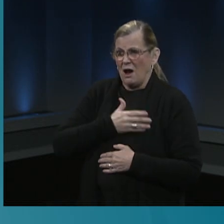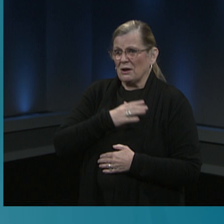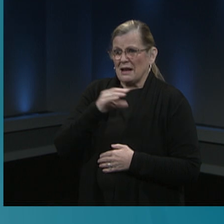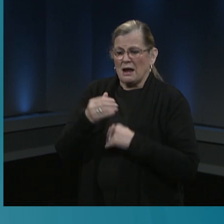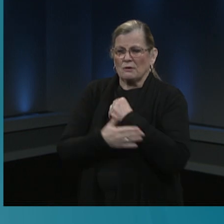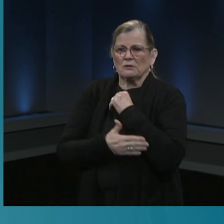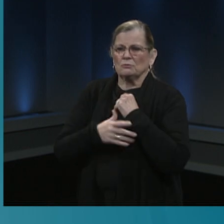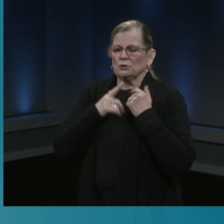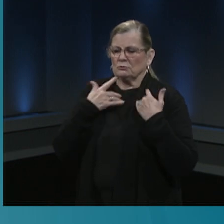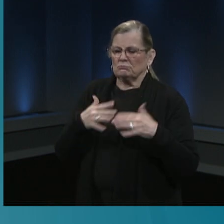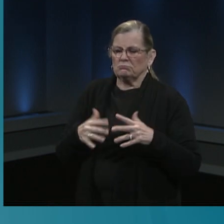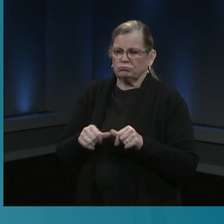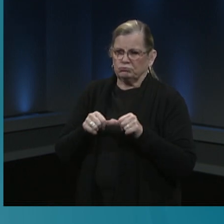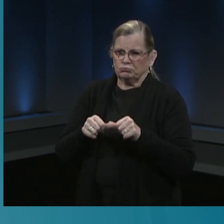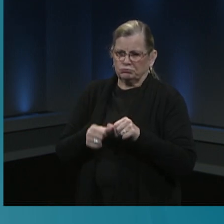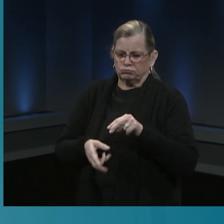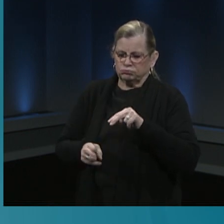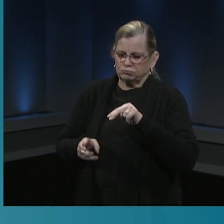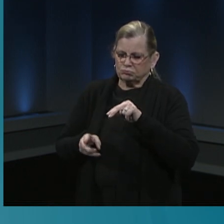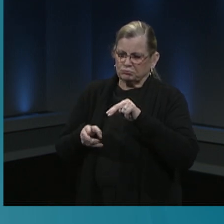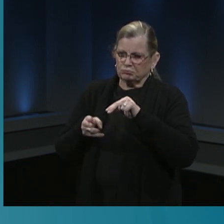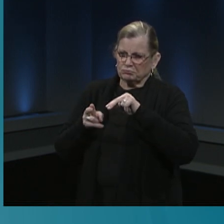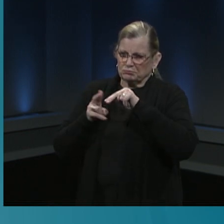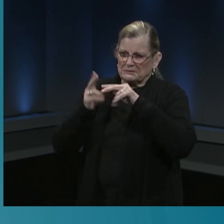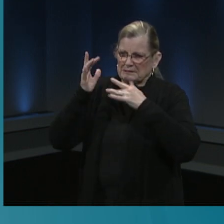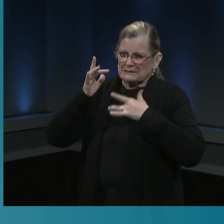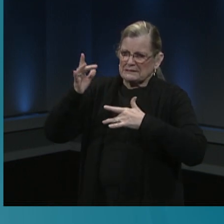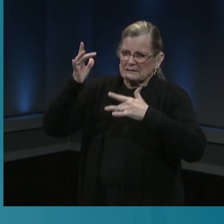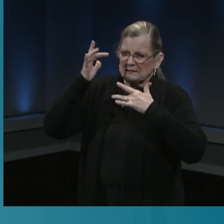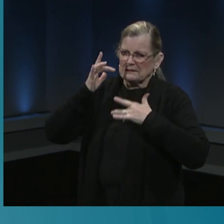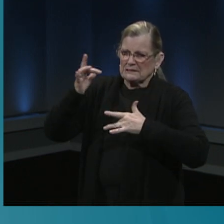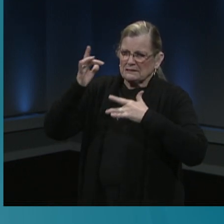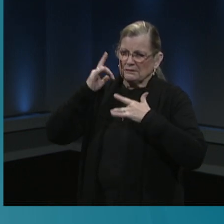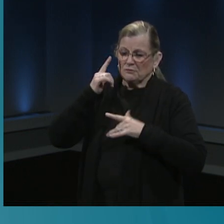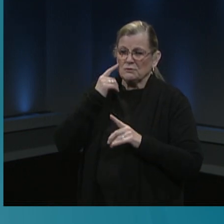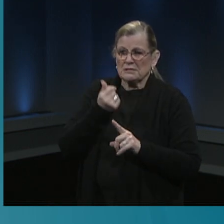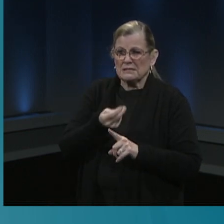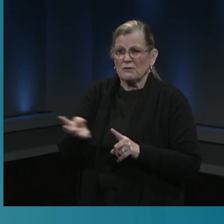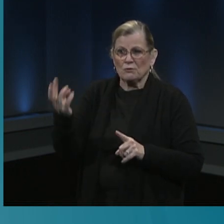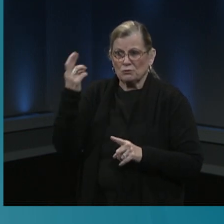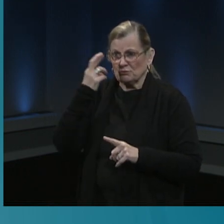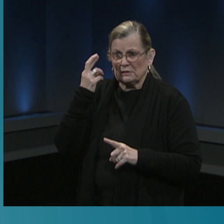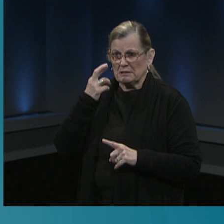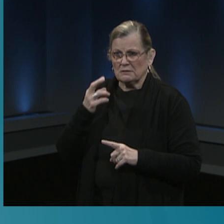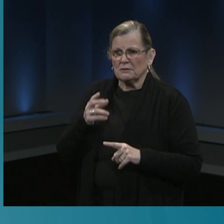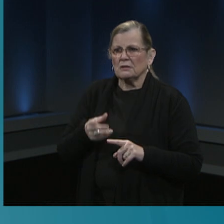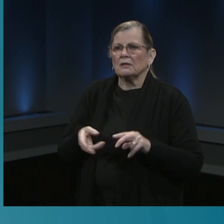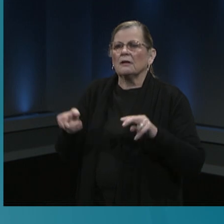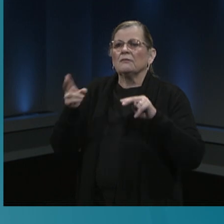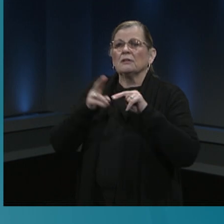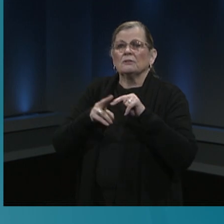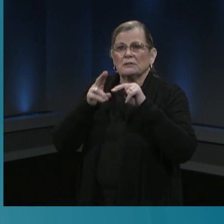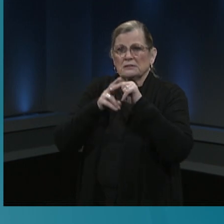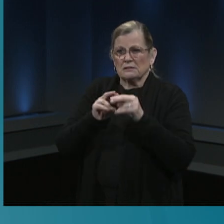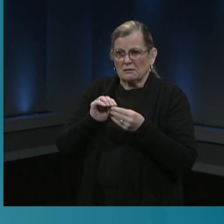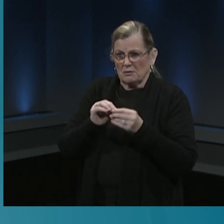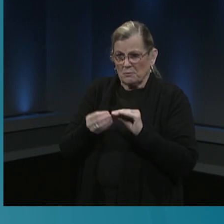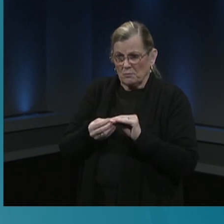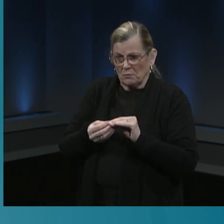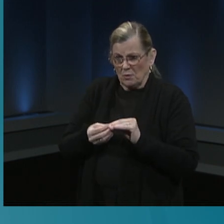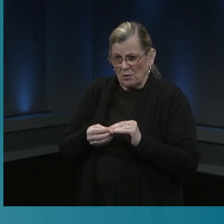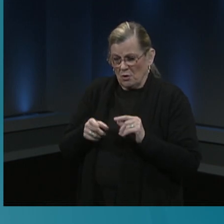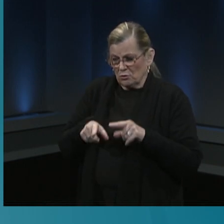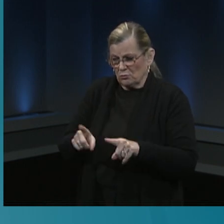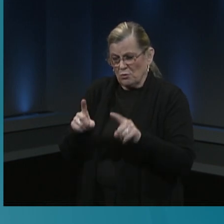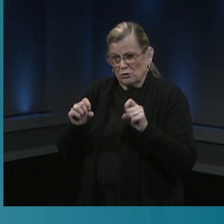mid-October and there are several reasons why cases have been increasing. With the colder weather, people are spending more